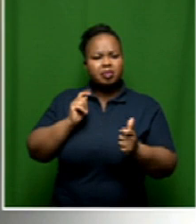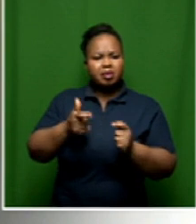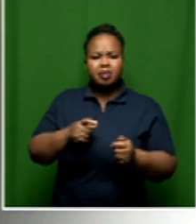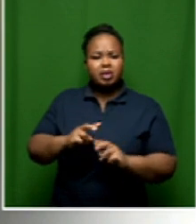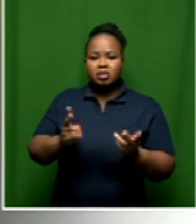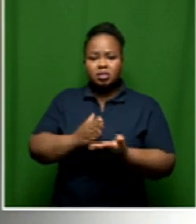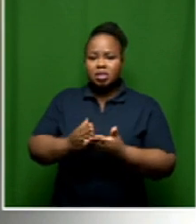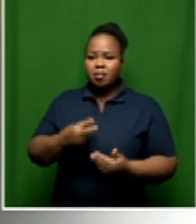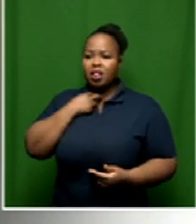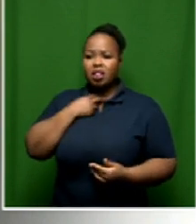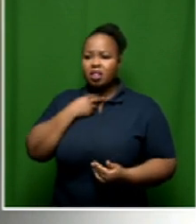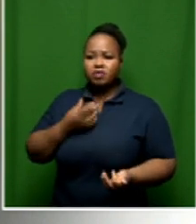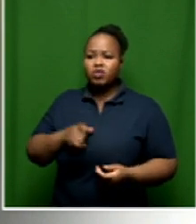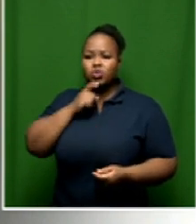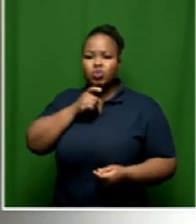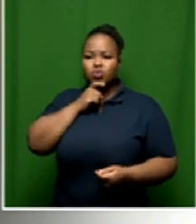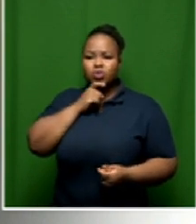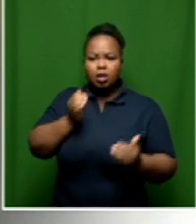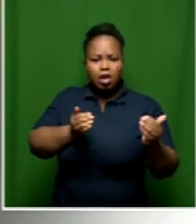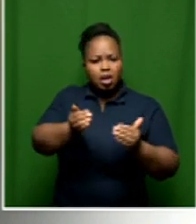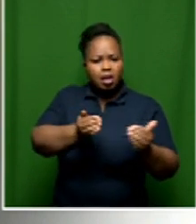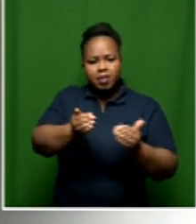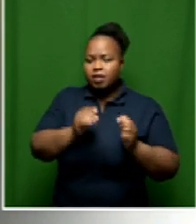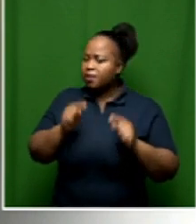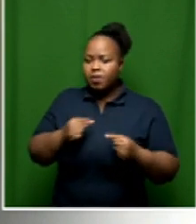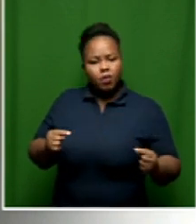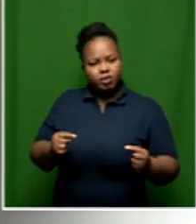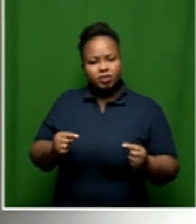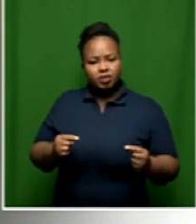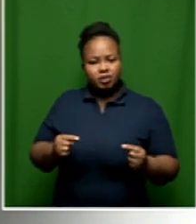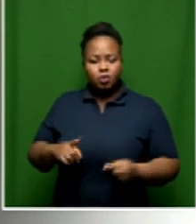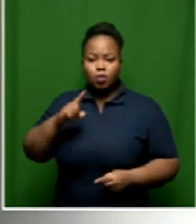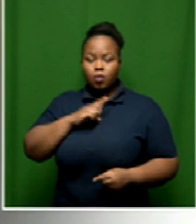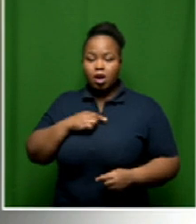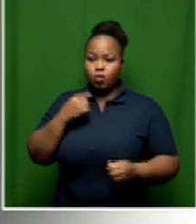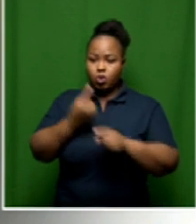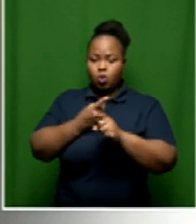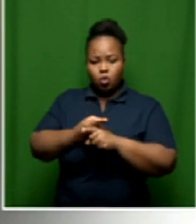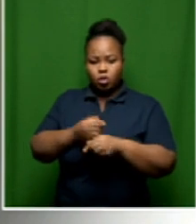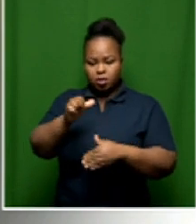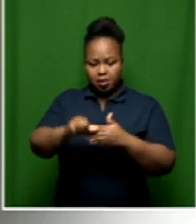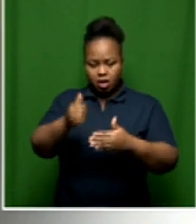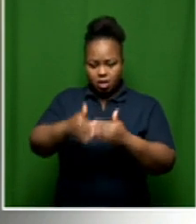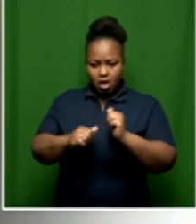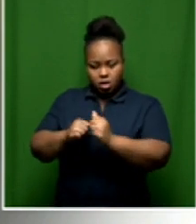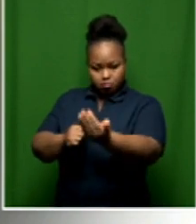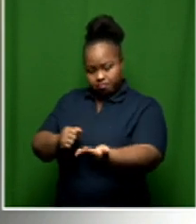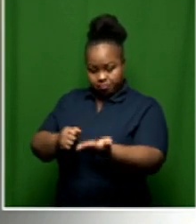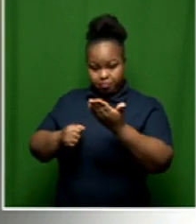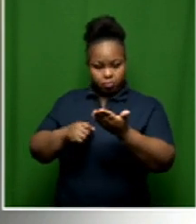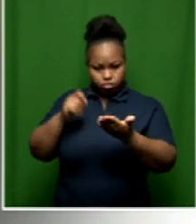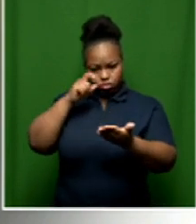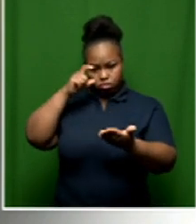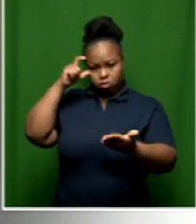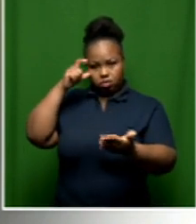manage their consumption on a nearly real-time basis. We always get a surprise bill at the end of the month. So